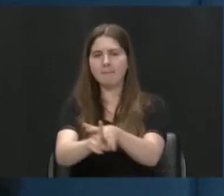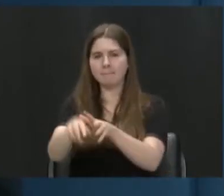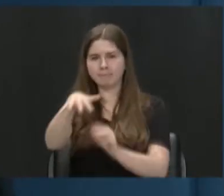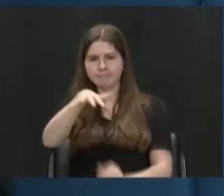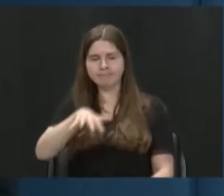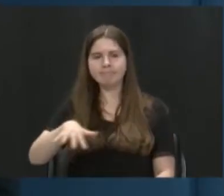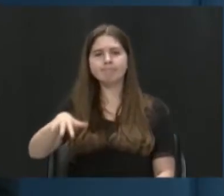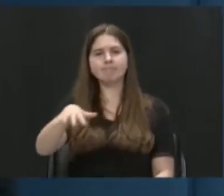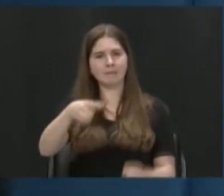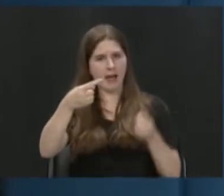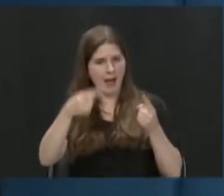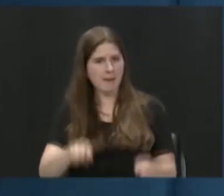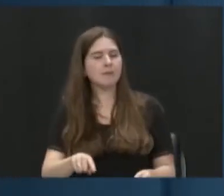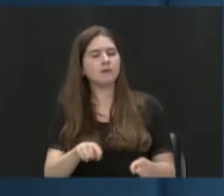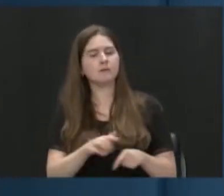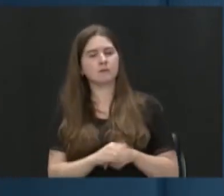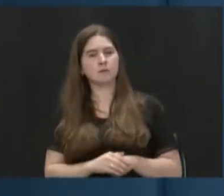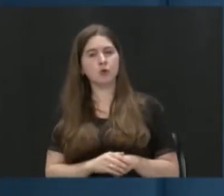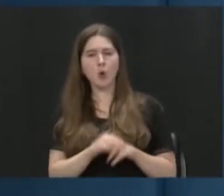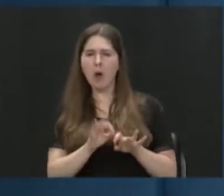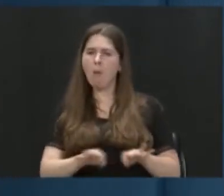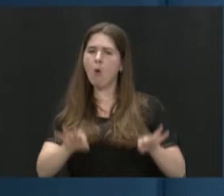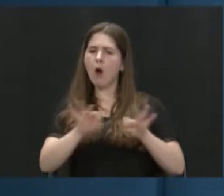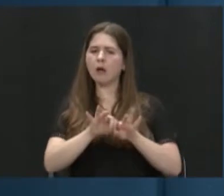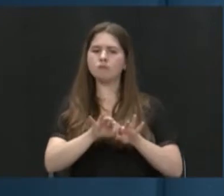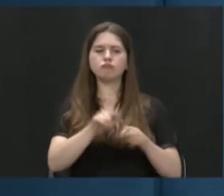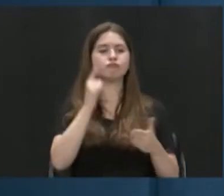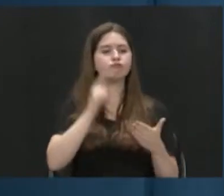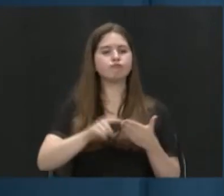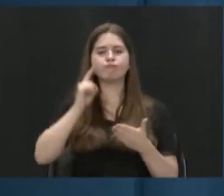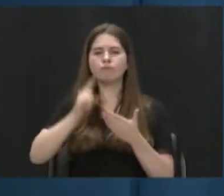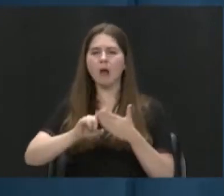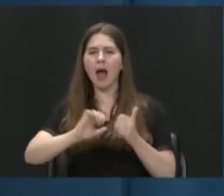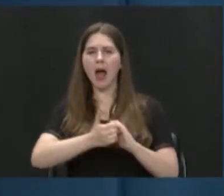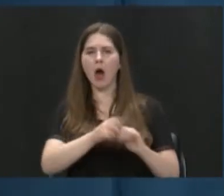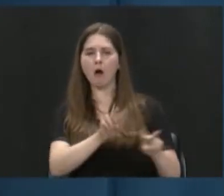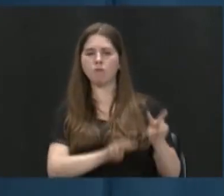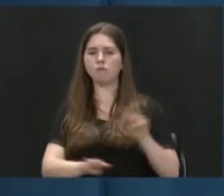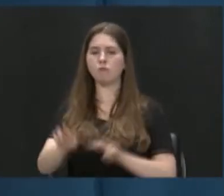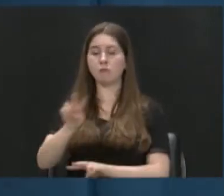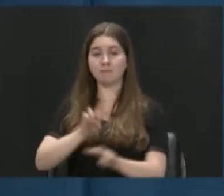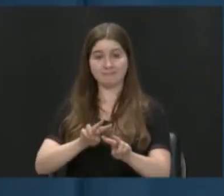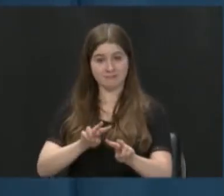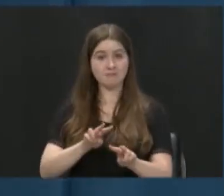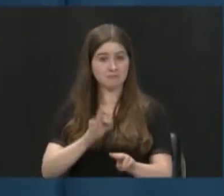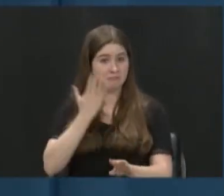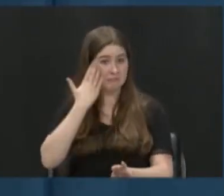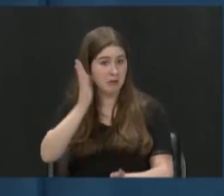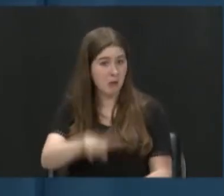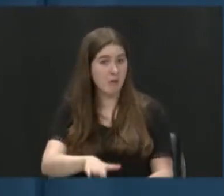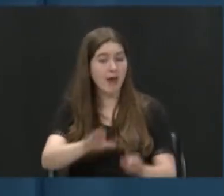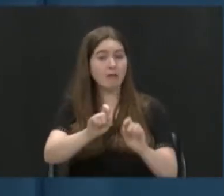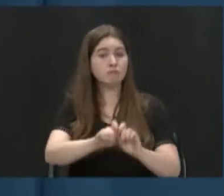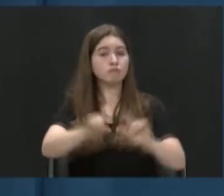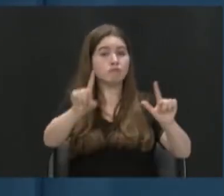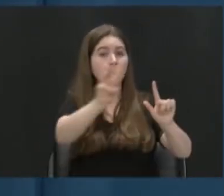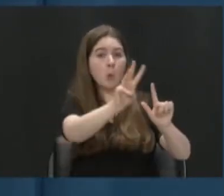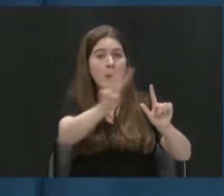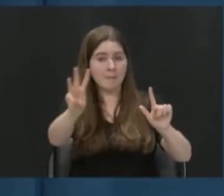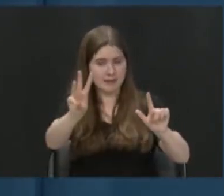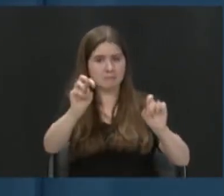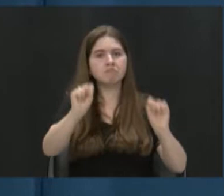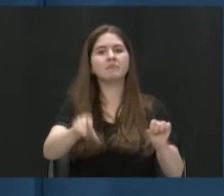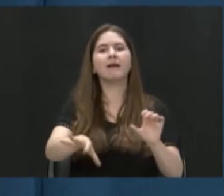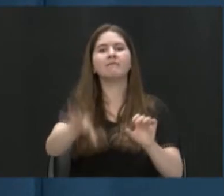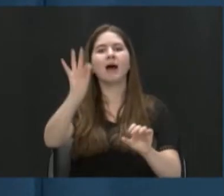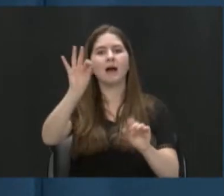so I think it's important to know how to monitor that. If you go to different websites, you can find information on that,